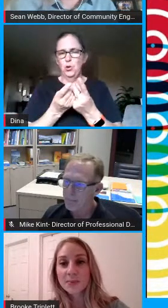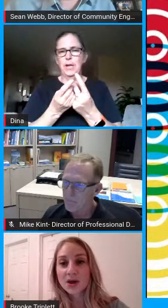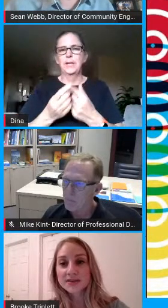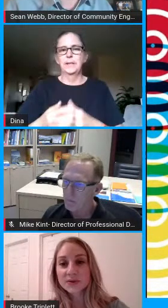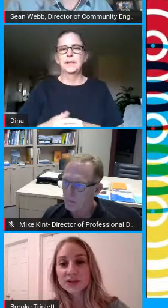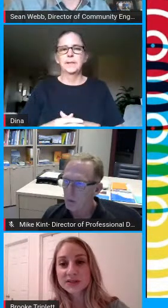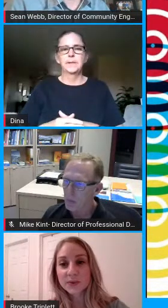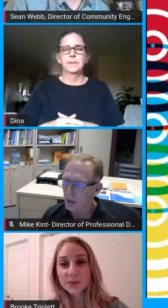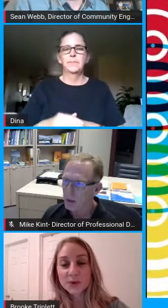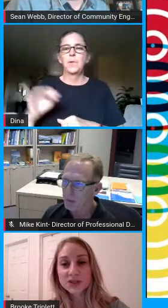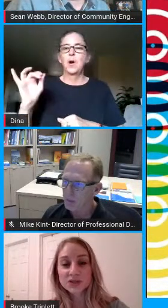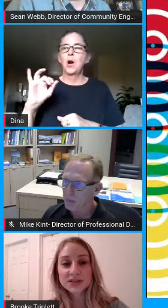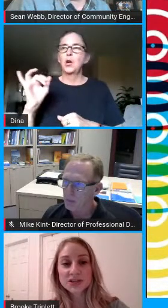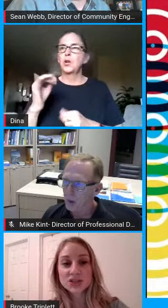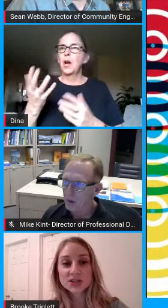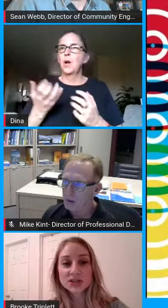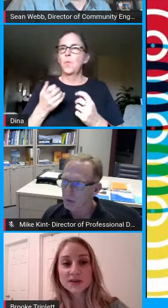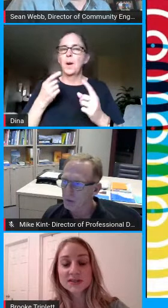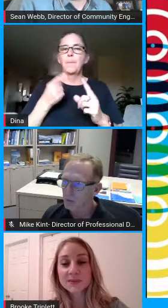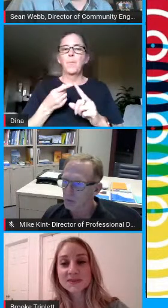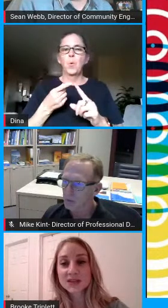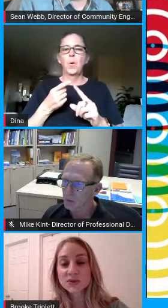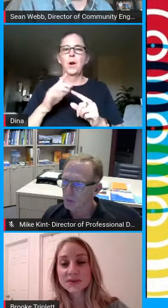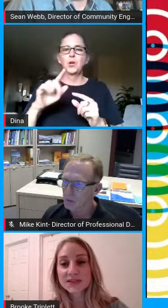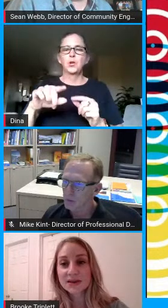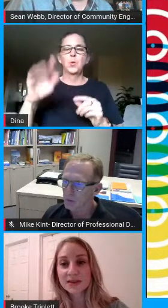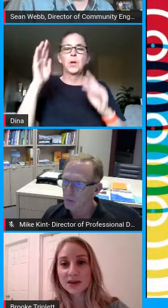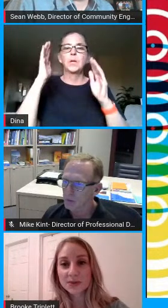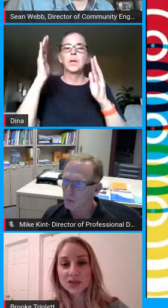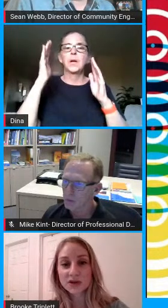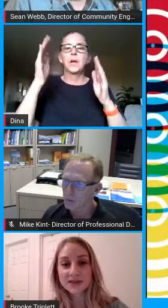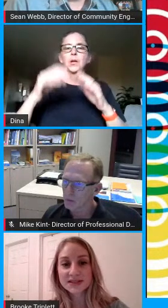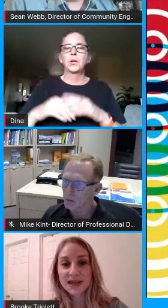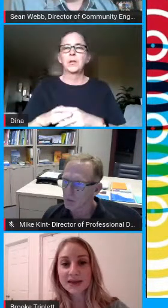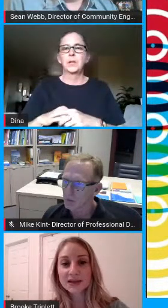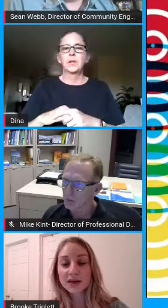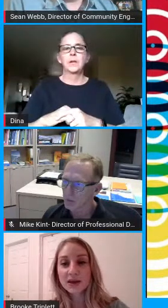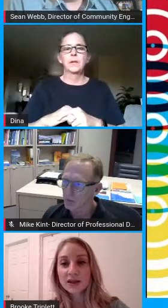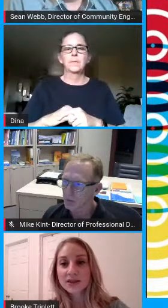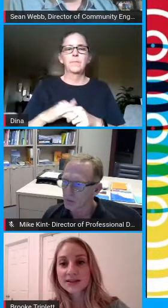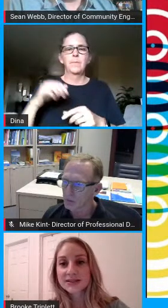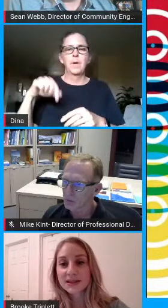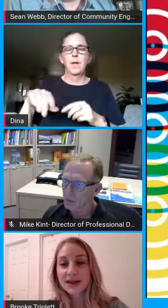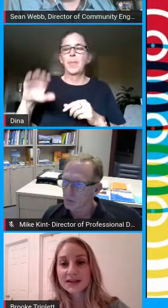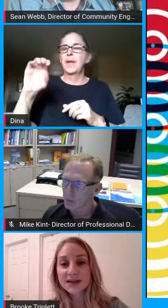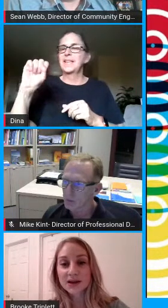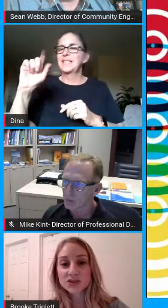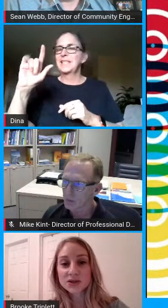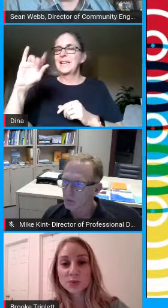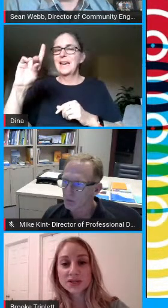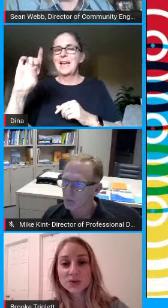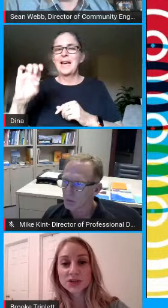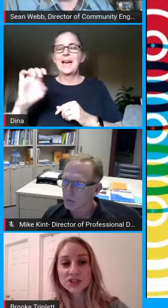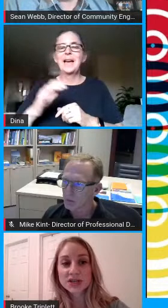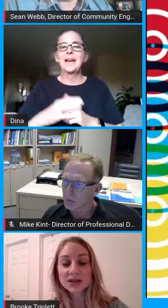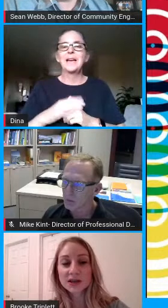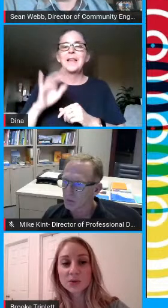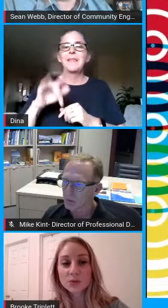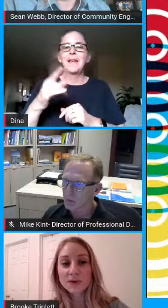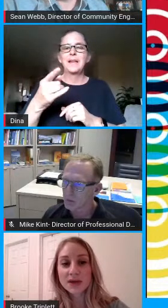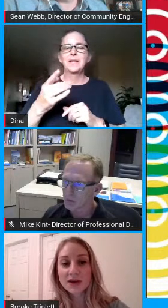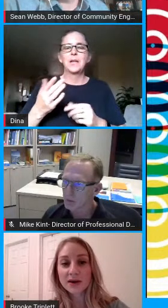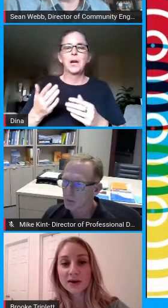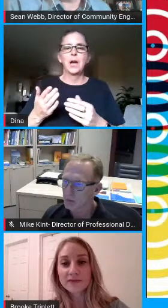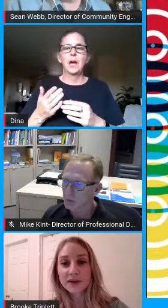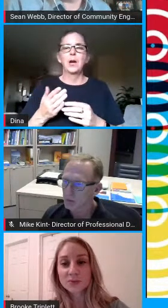also i just want to point your attention to the tips that you see in the image on the slide that slide is actually a resource sheet